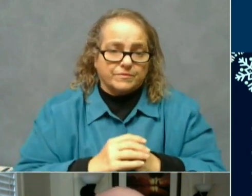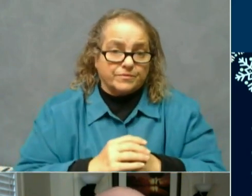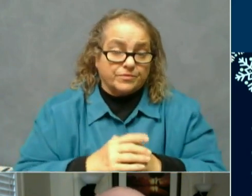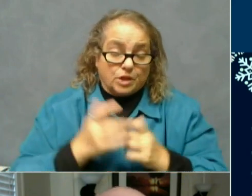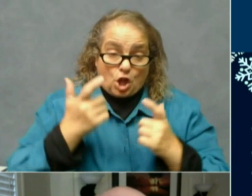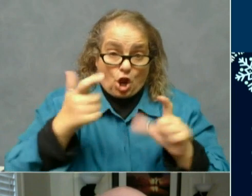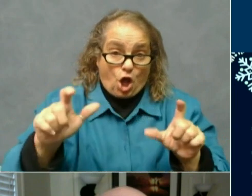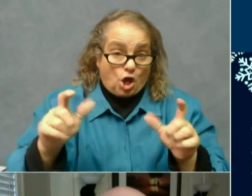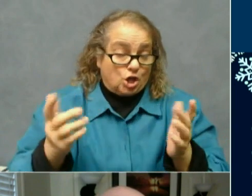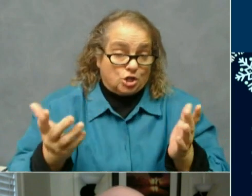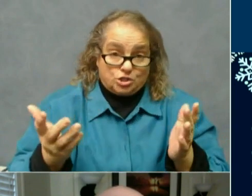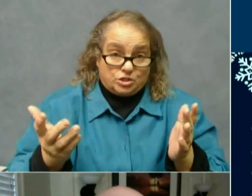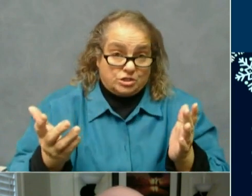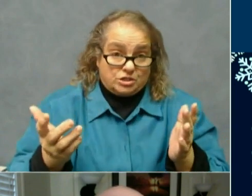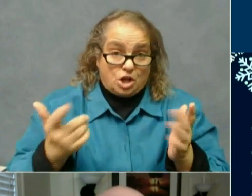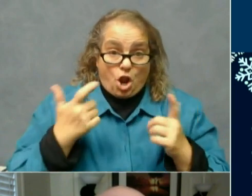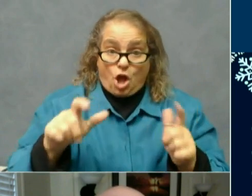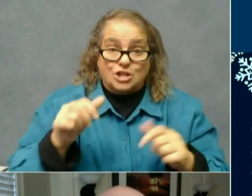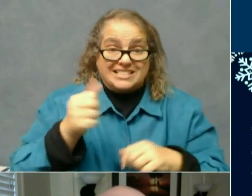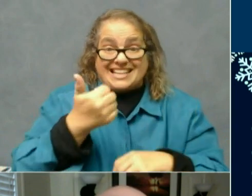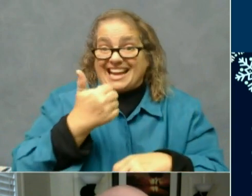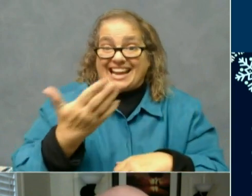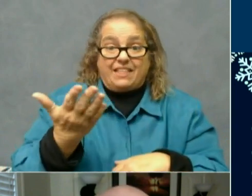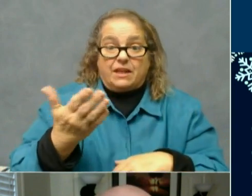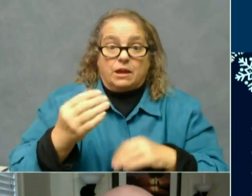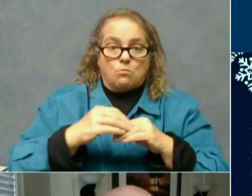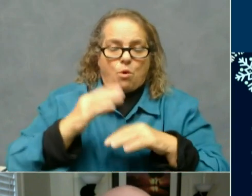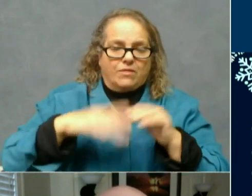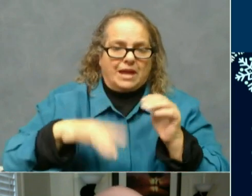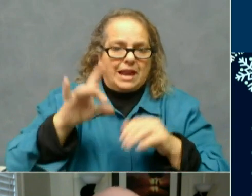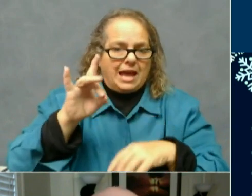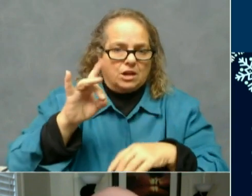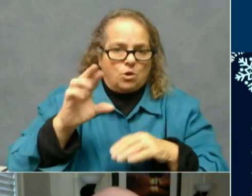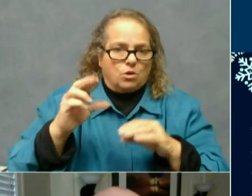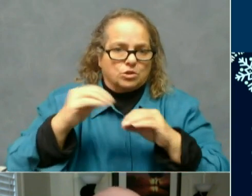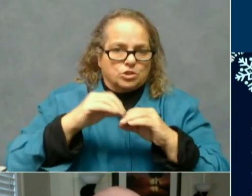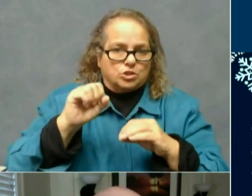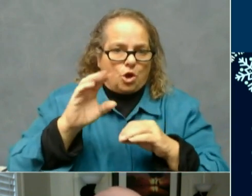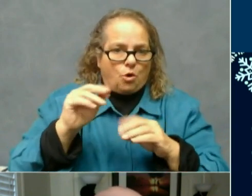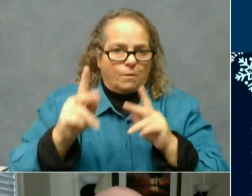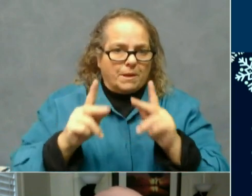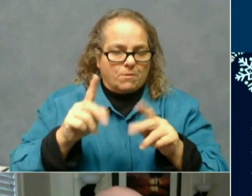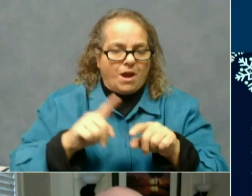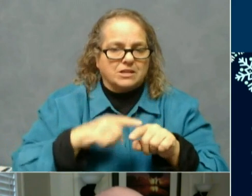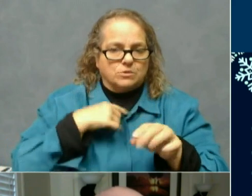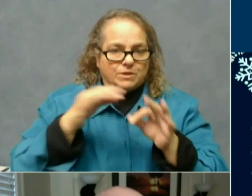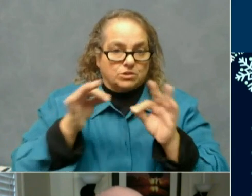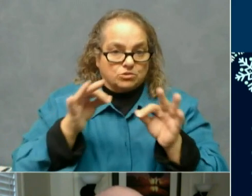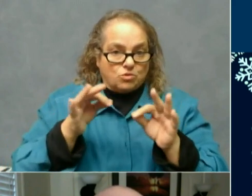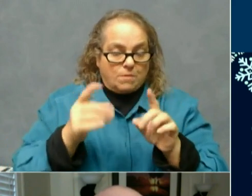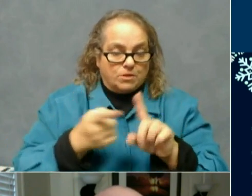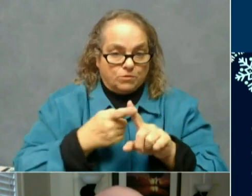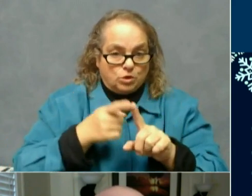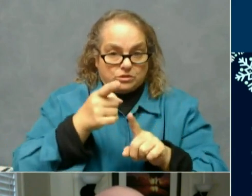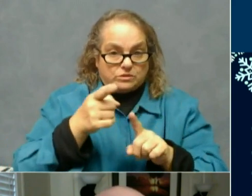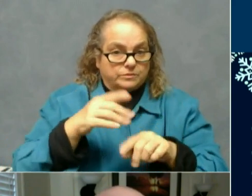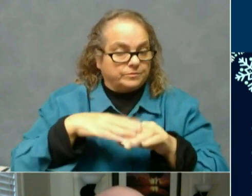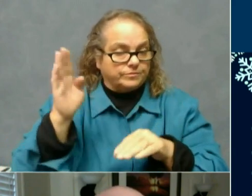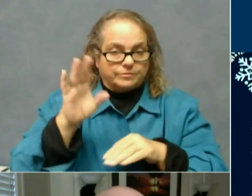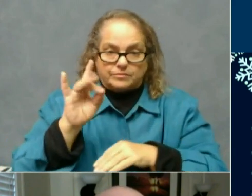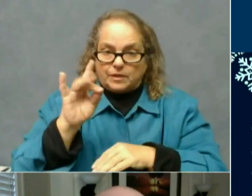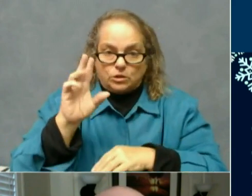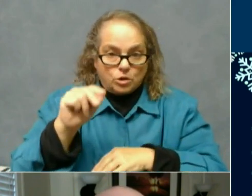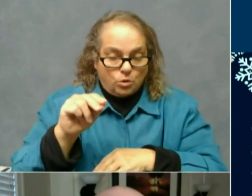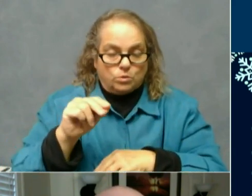really, large is anything more than eight or so people, as we have described up above in the first bullet. Please don't